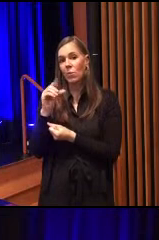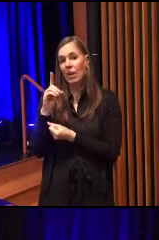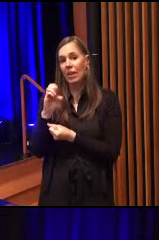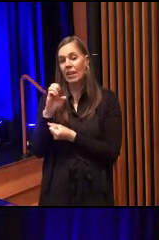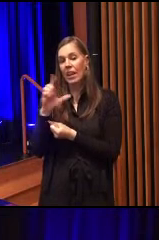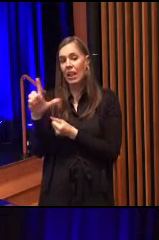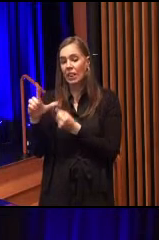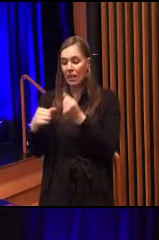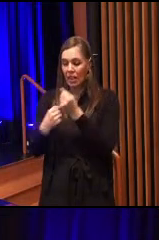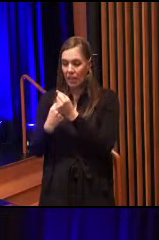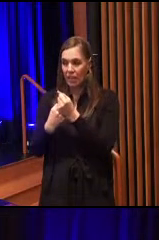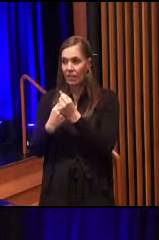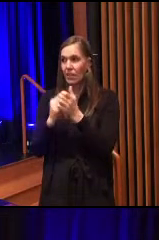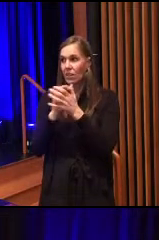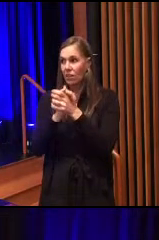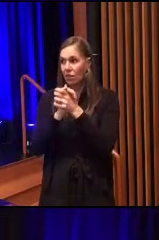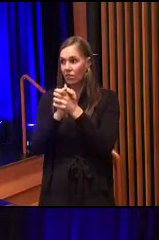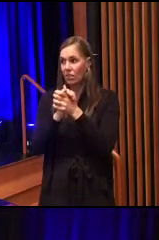Congratulations.